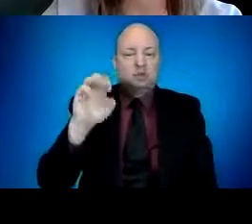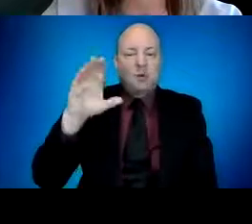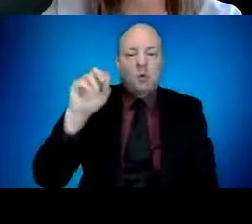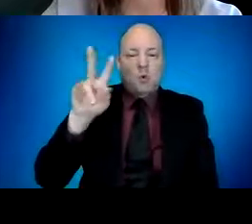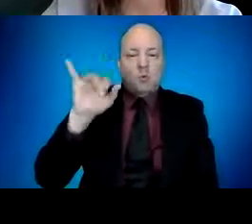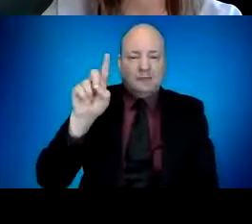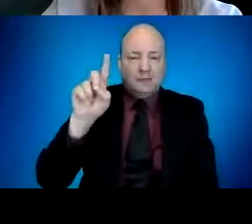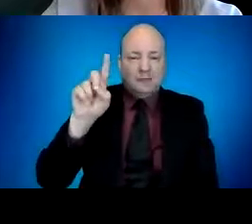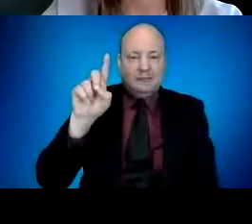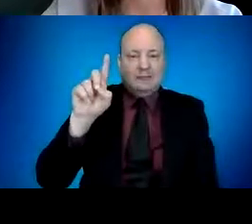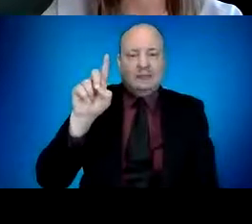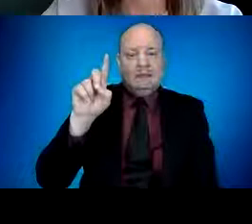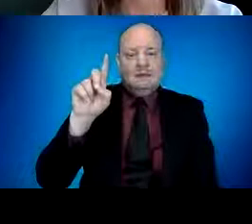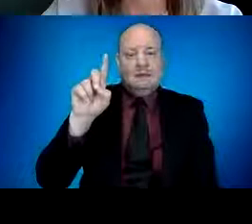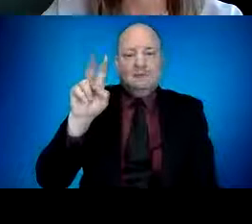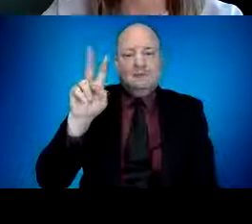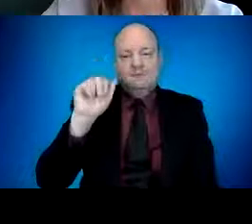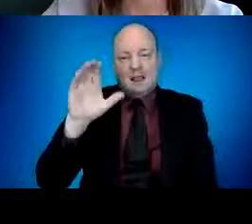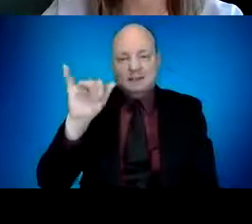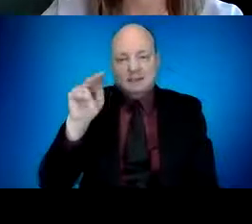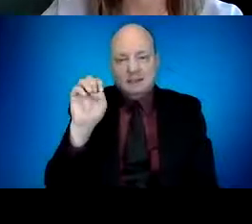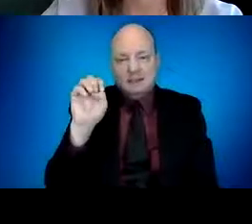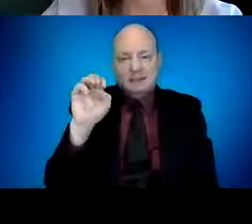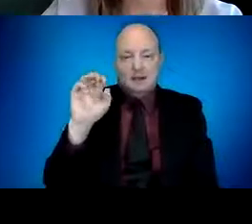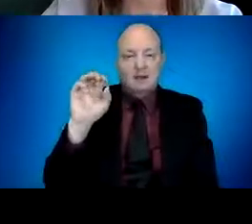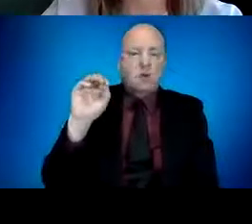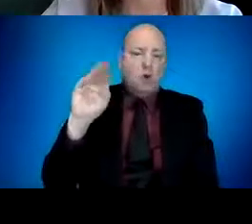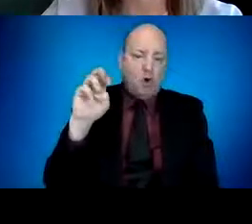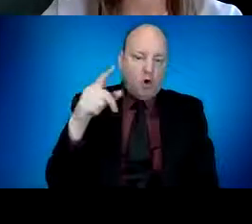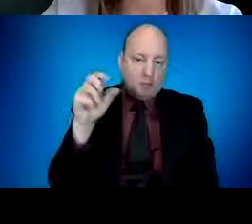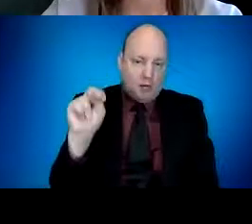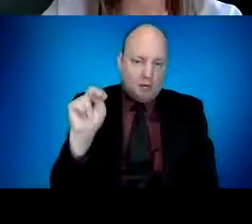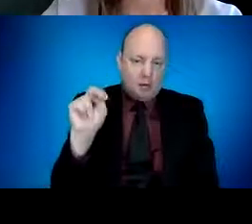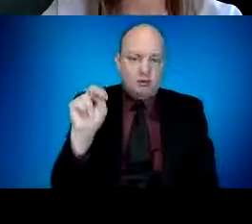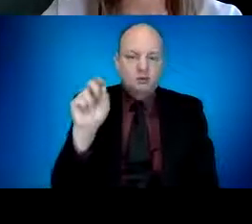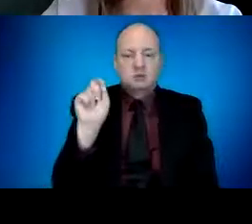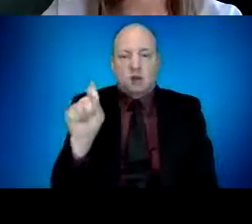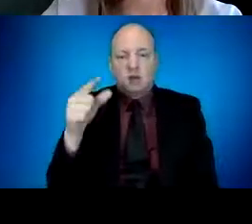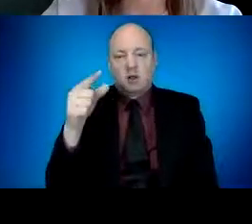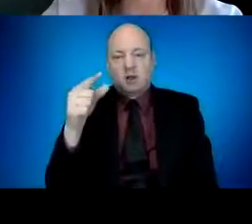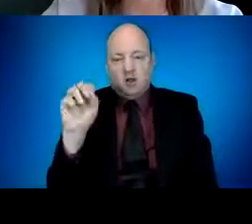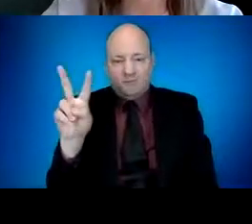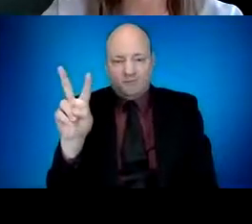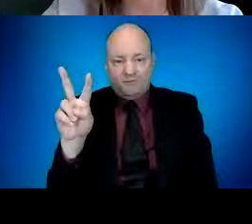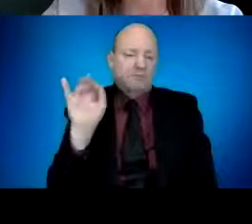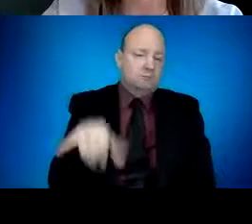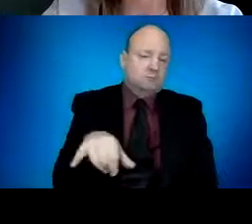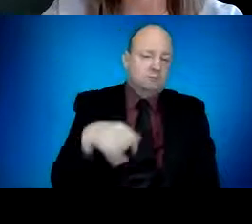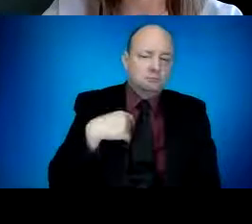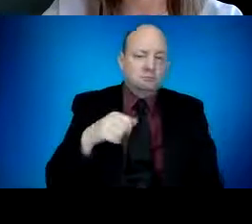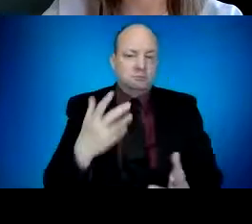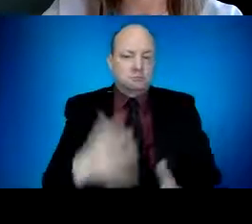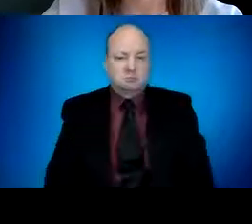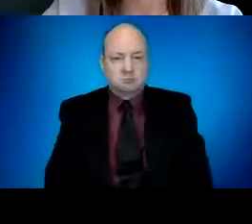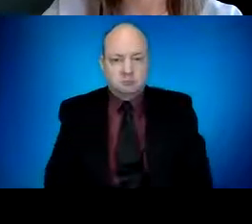intended to ensure that people do not mistake a call from a provider as a phone scam. There are approximately 200 people in the GVO tool registered with a